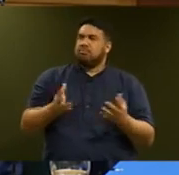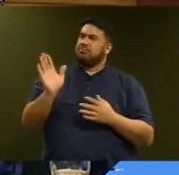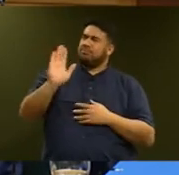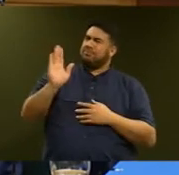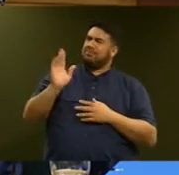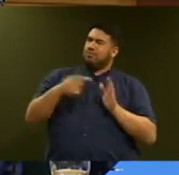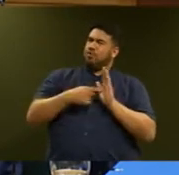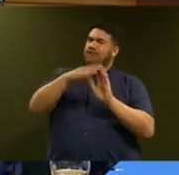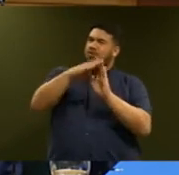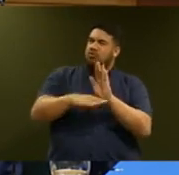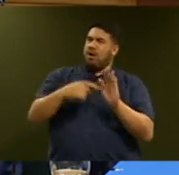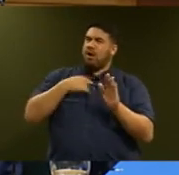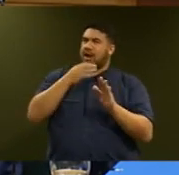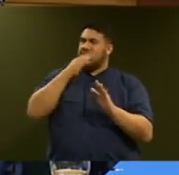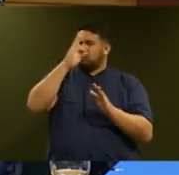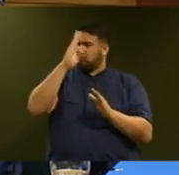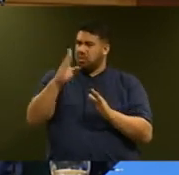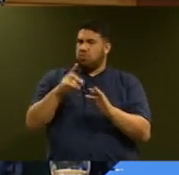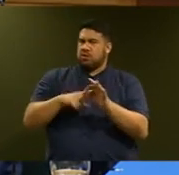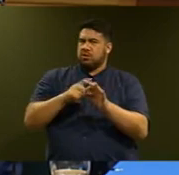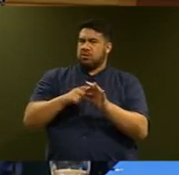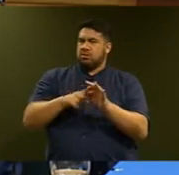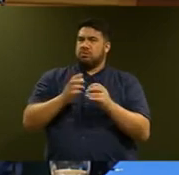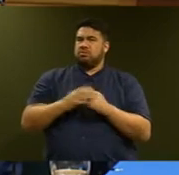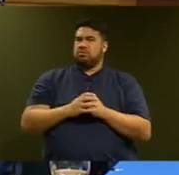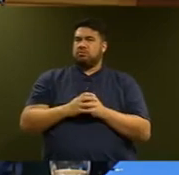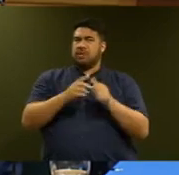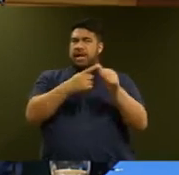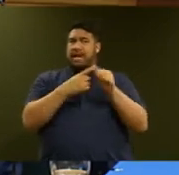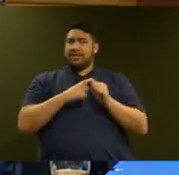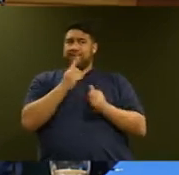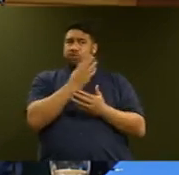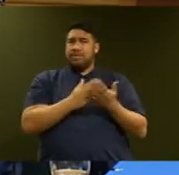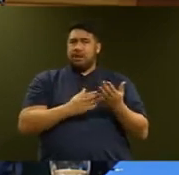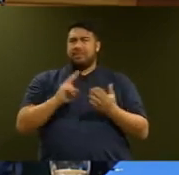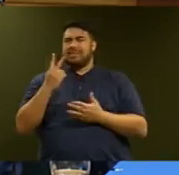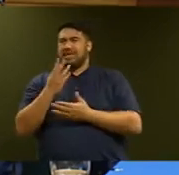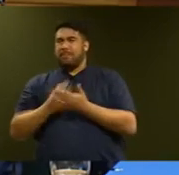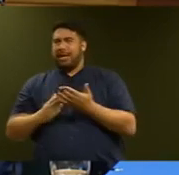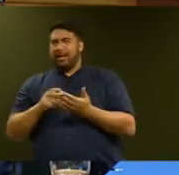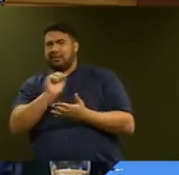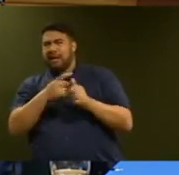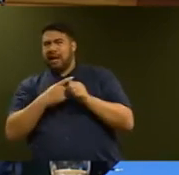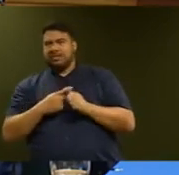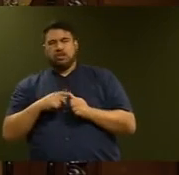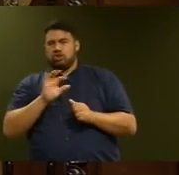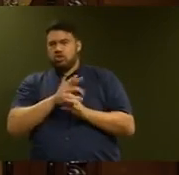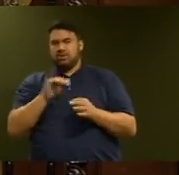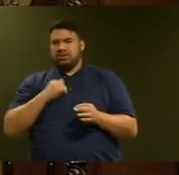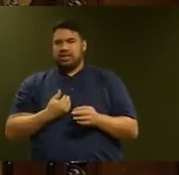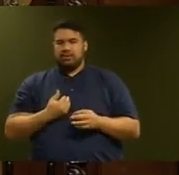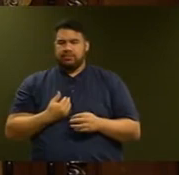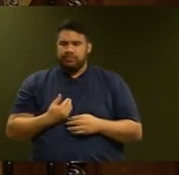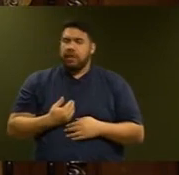she agreed with the comments of her economic development. That was answered in the first part, and I don't believe that the second part was necessary at all. Yeah, I